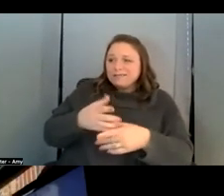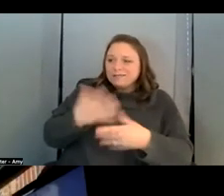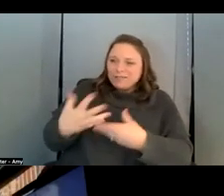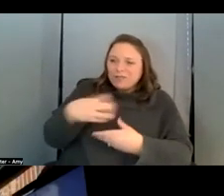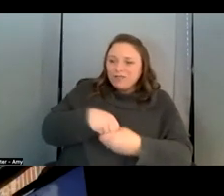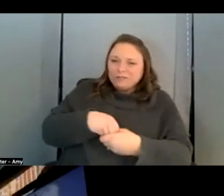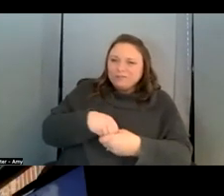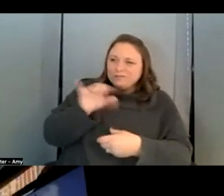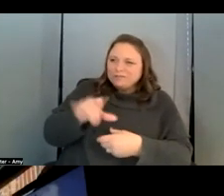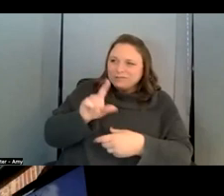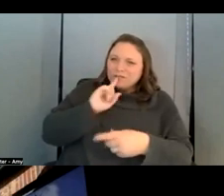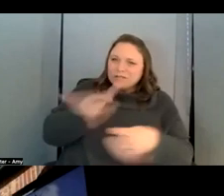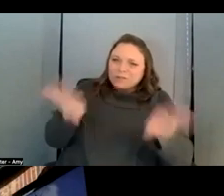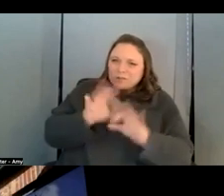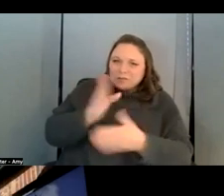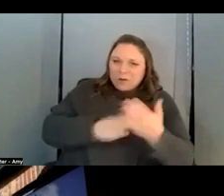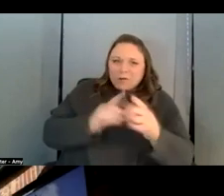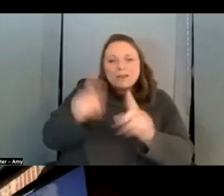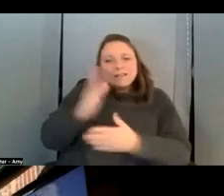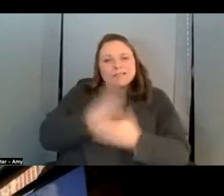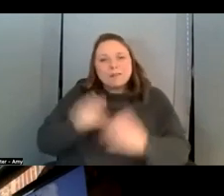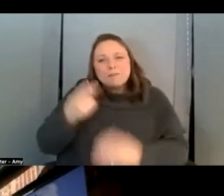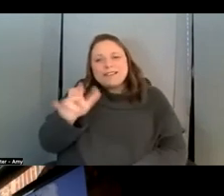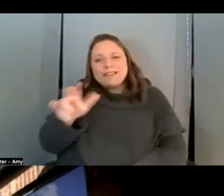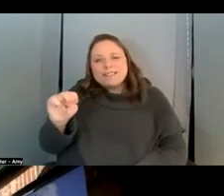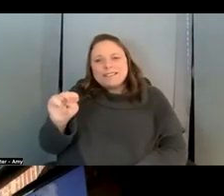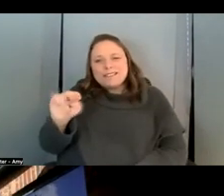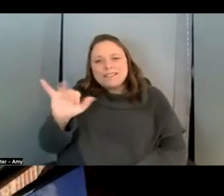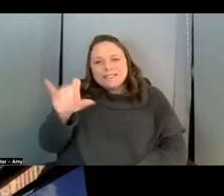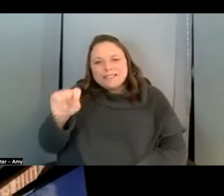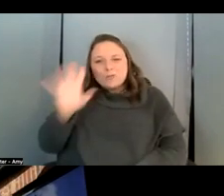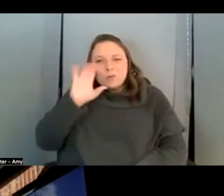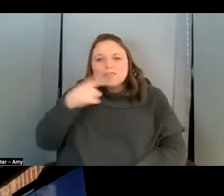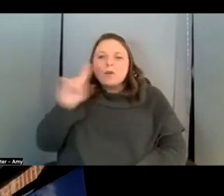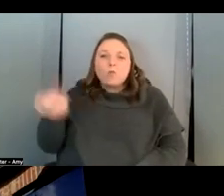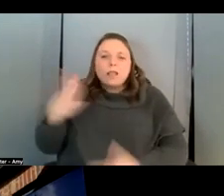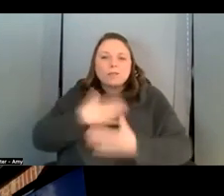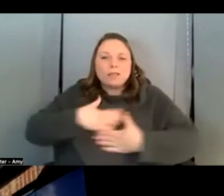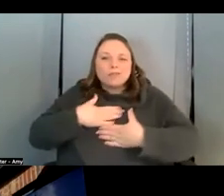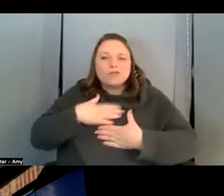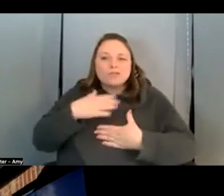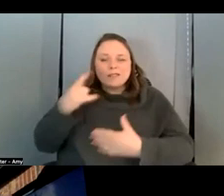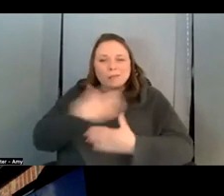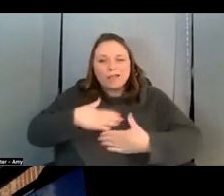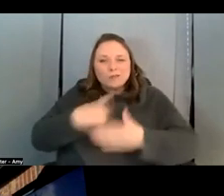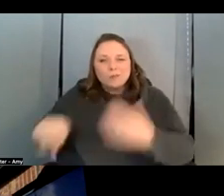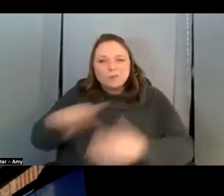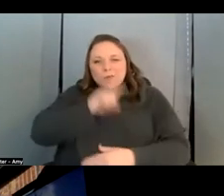whereas a hedonist would say well it's pleasure is the experience that we all really want um